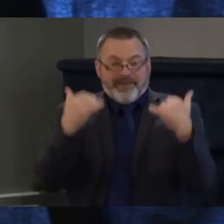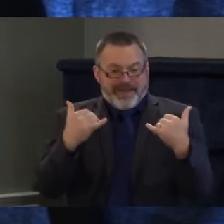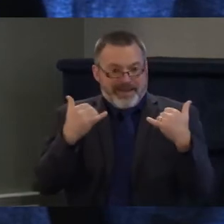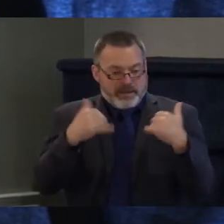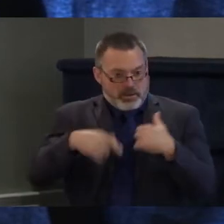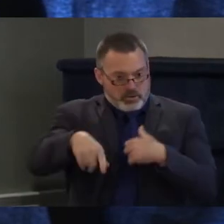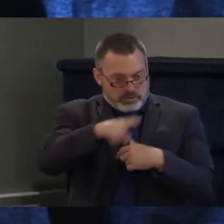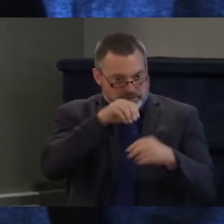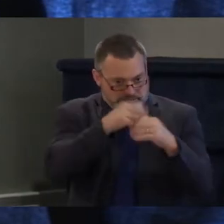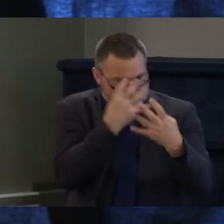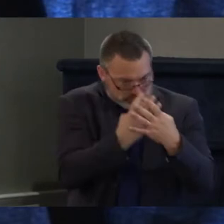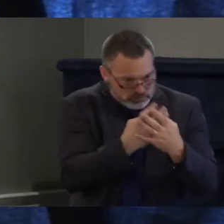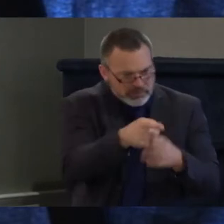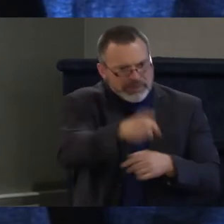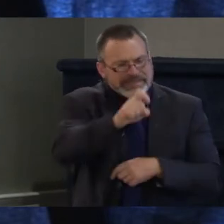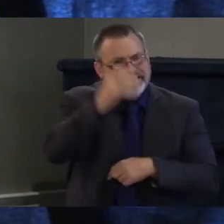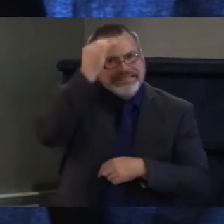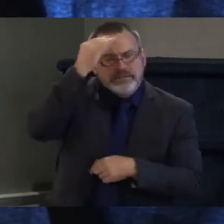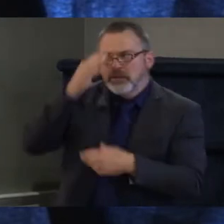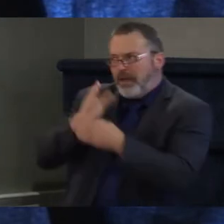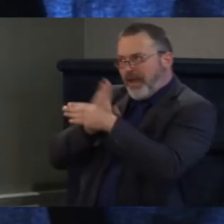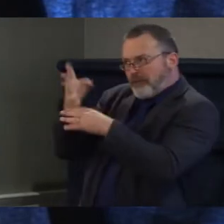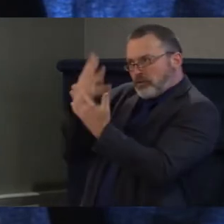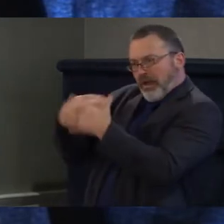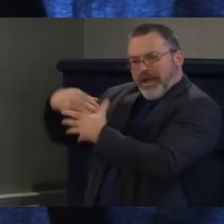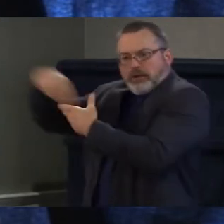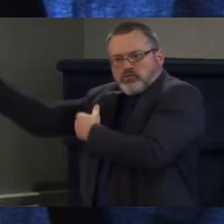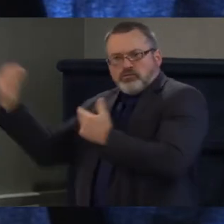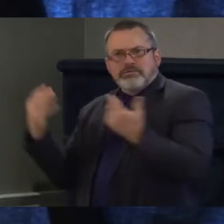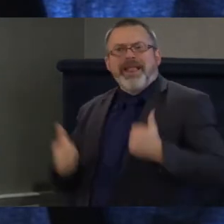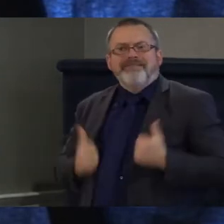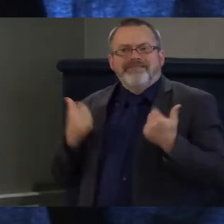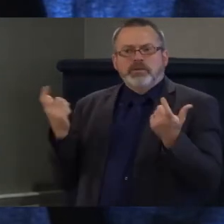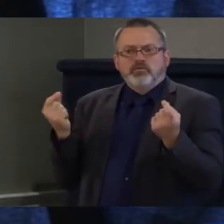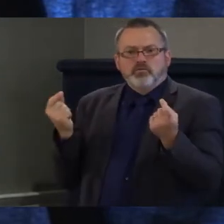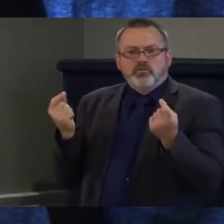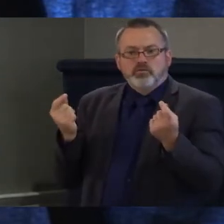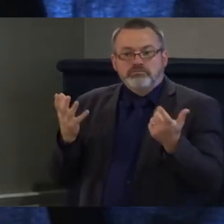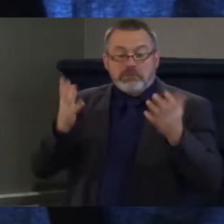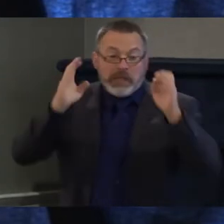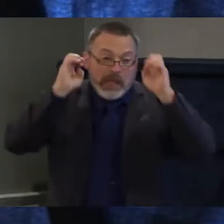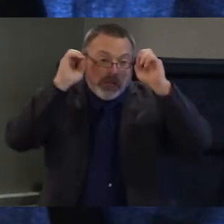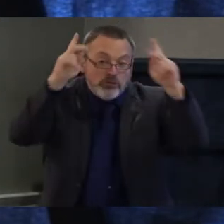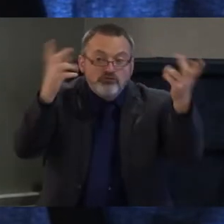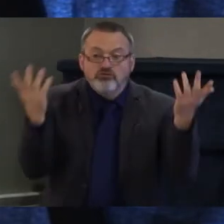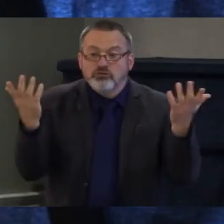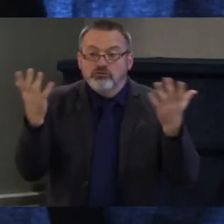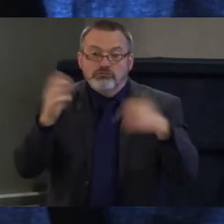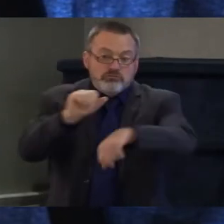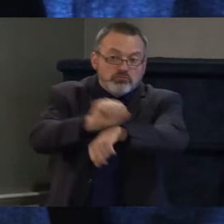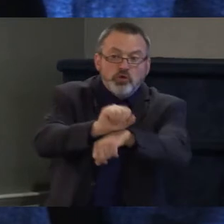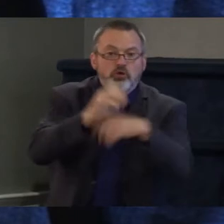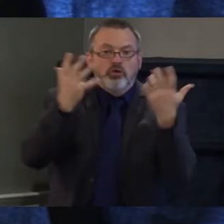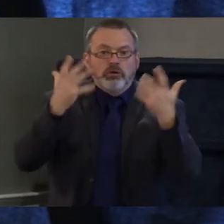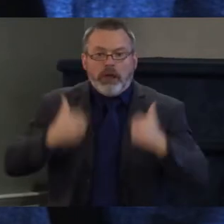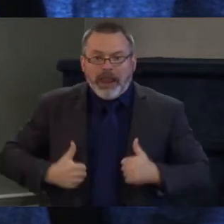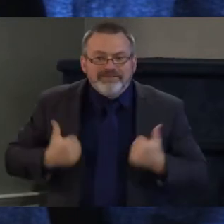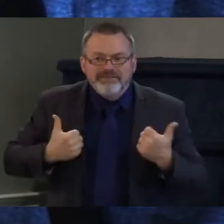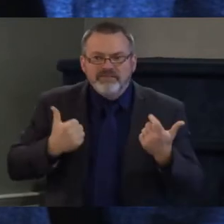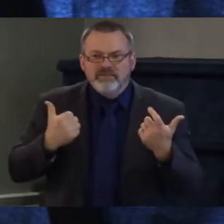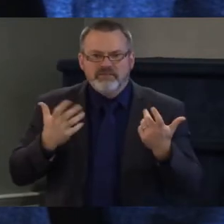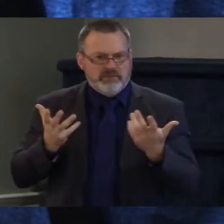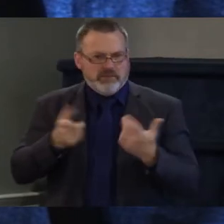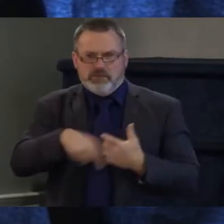school and classes and mental health supports counseling for them to be able, again, to be